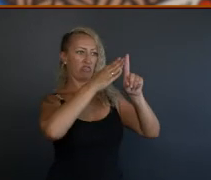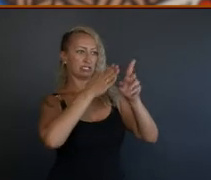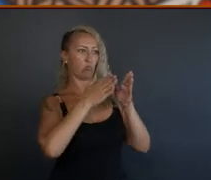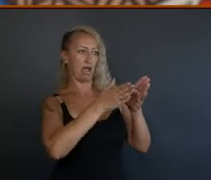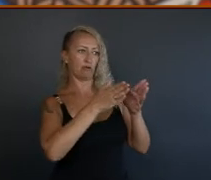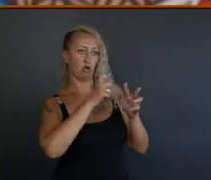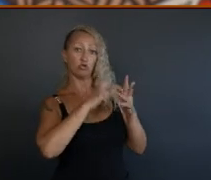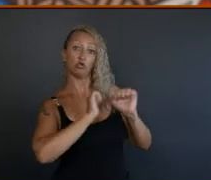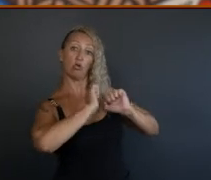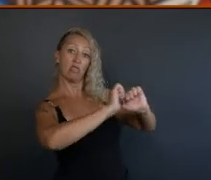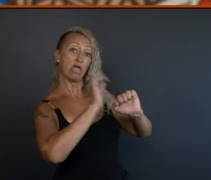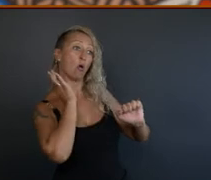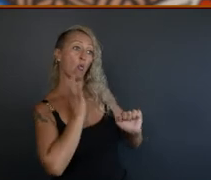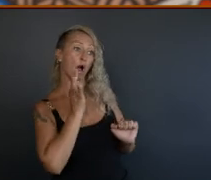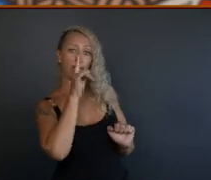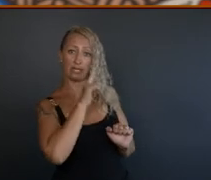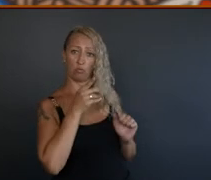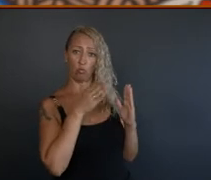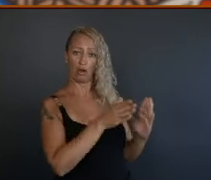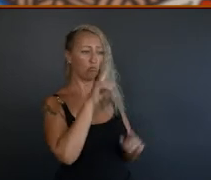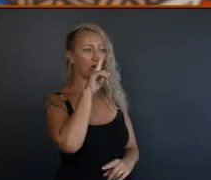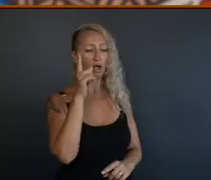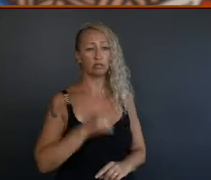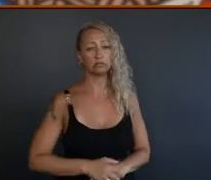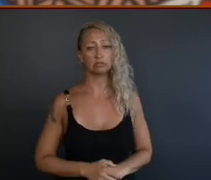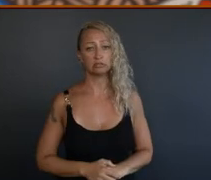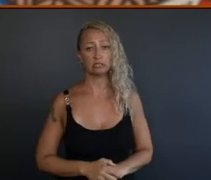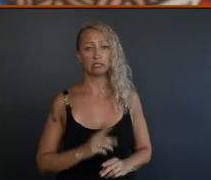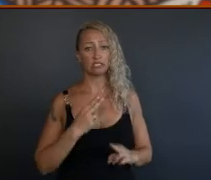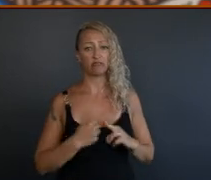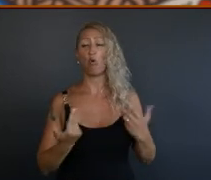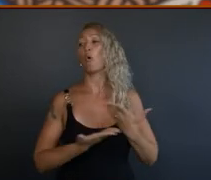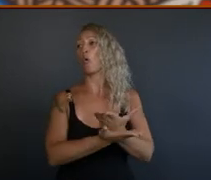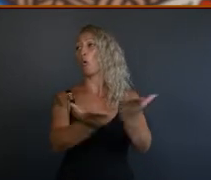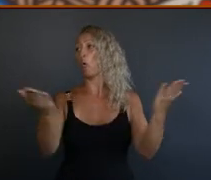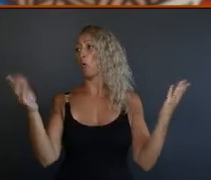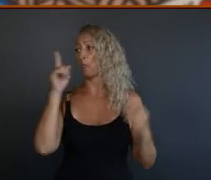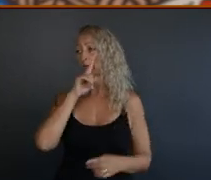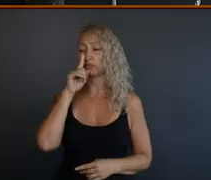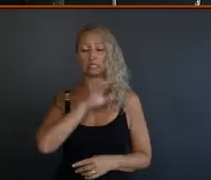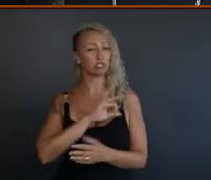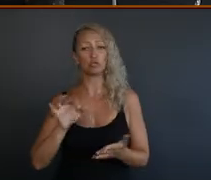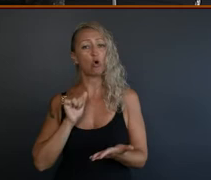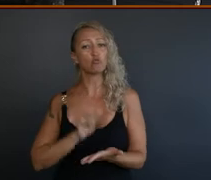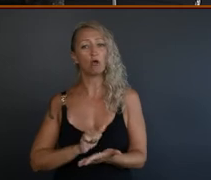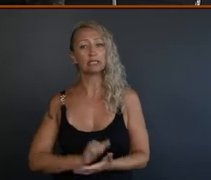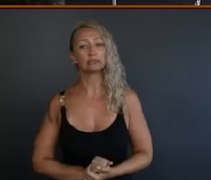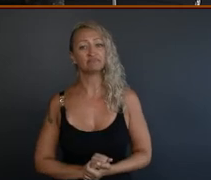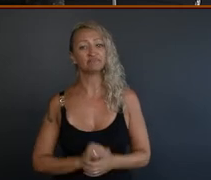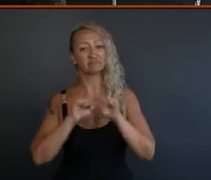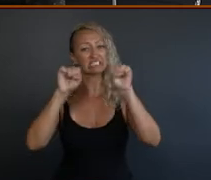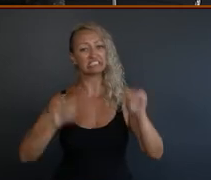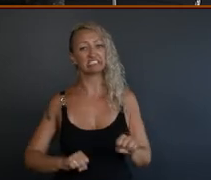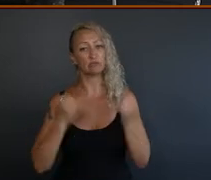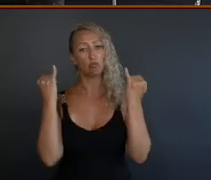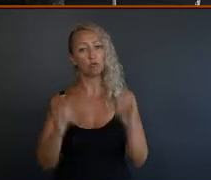of that, this race, or this race, or et cetera. It goes for all migrants. You know, it's not right. That's right. It's not – the system is not right.